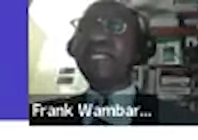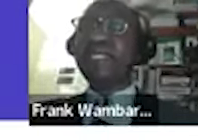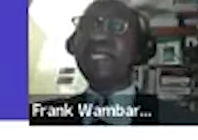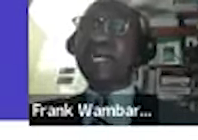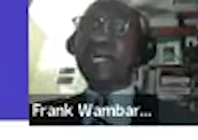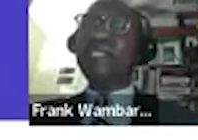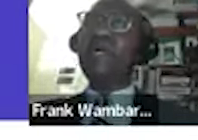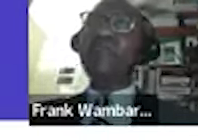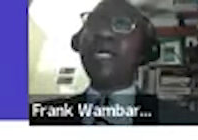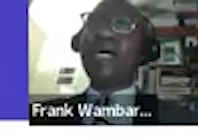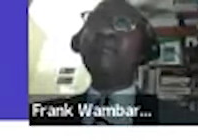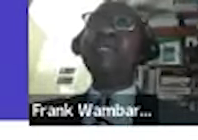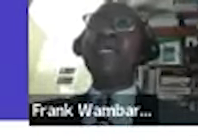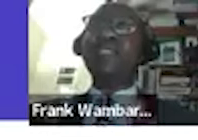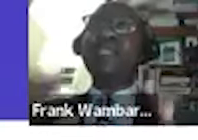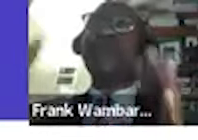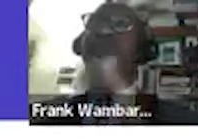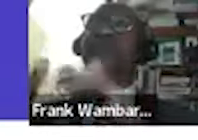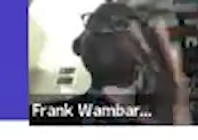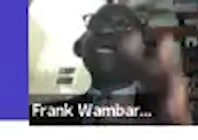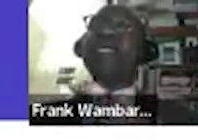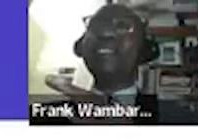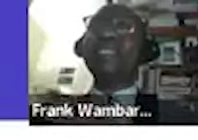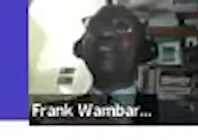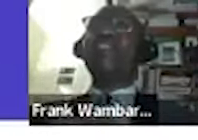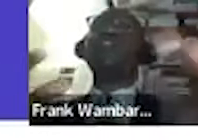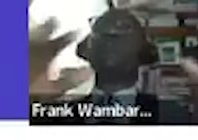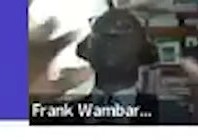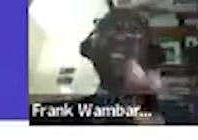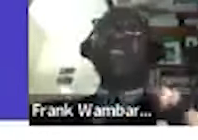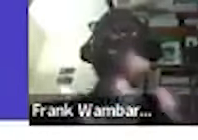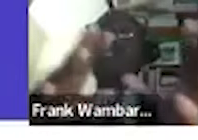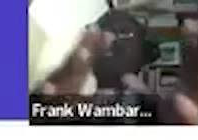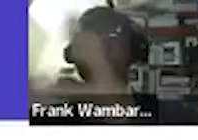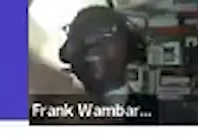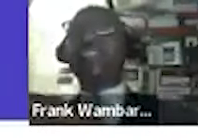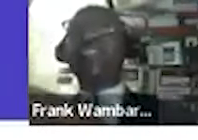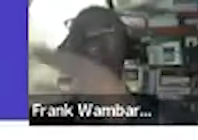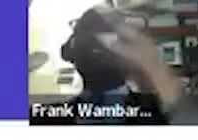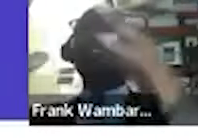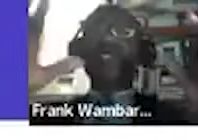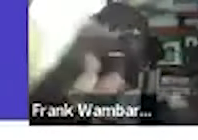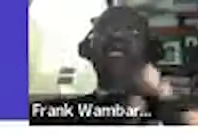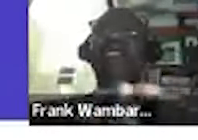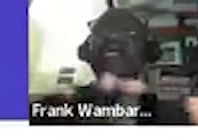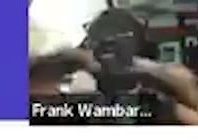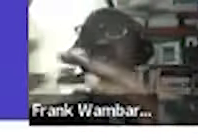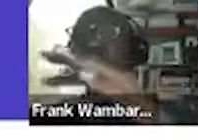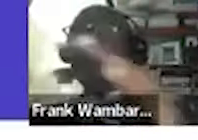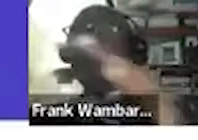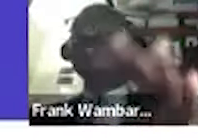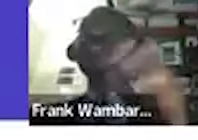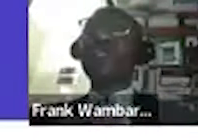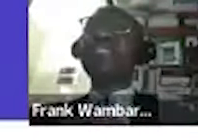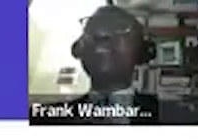particular country country where you come there will always be a kenyan association who garden association tassani association canadian